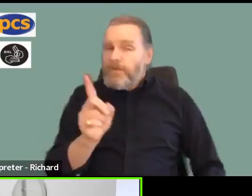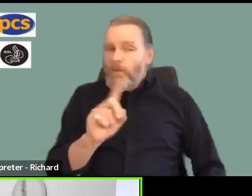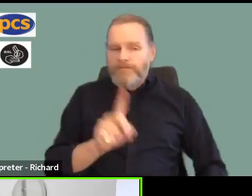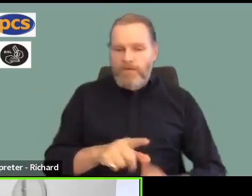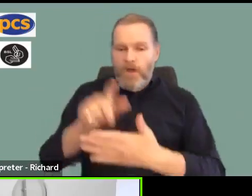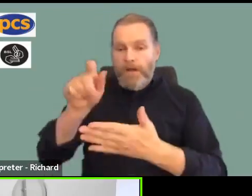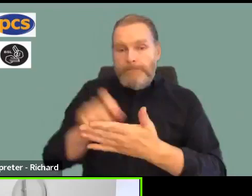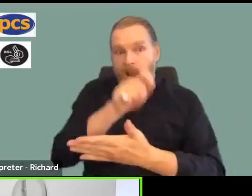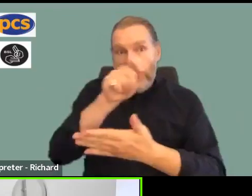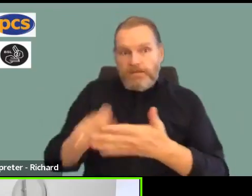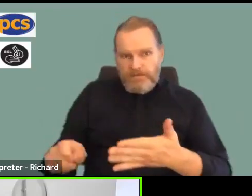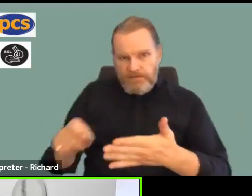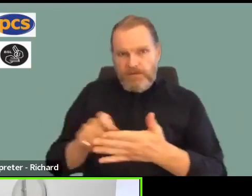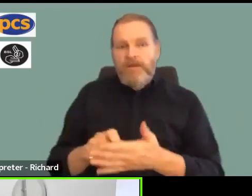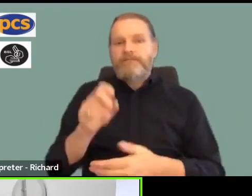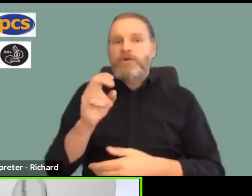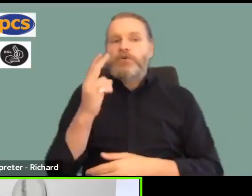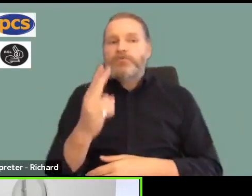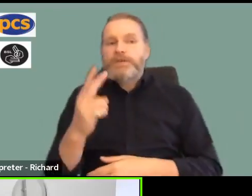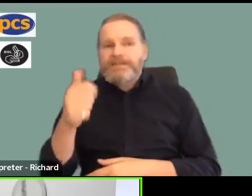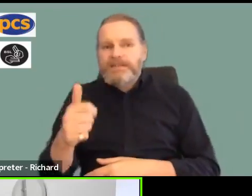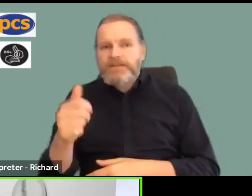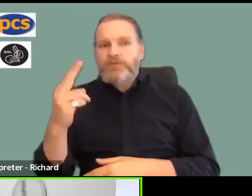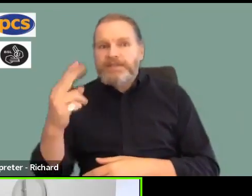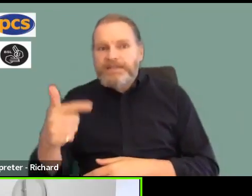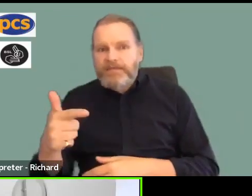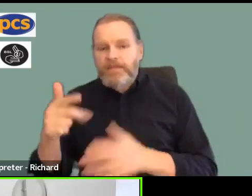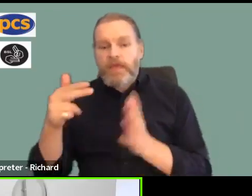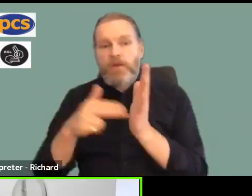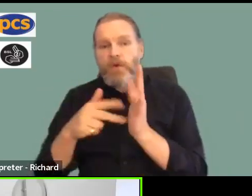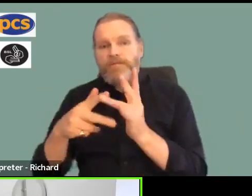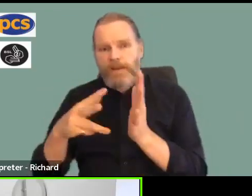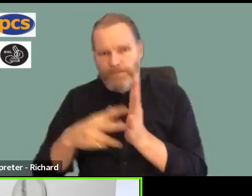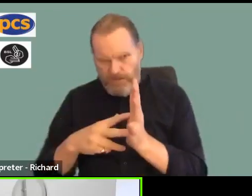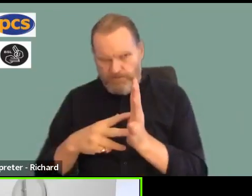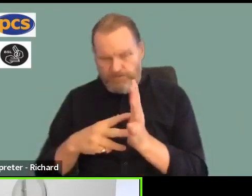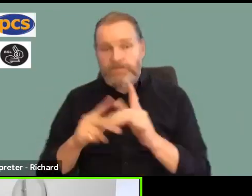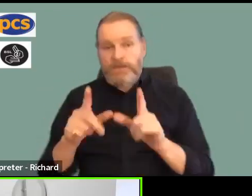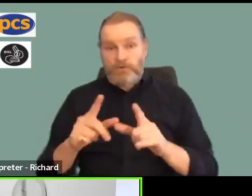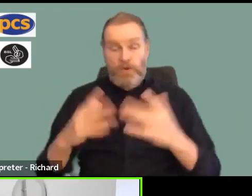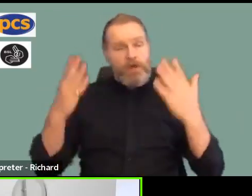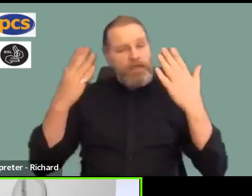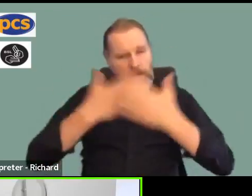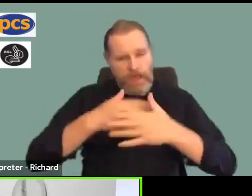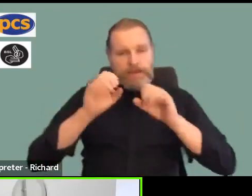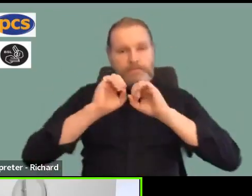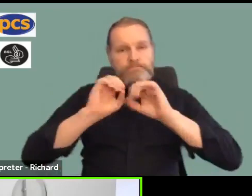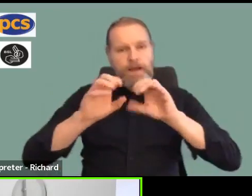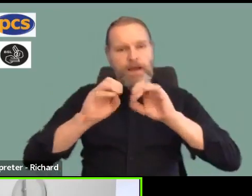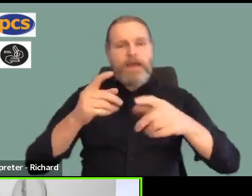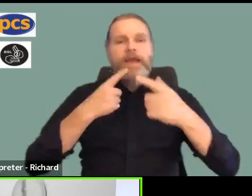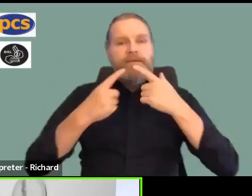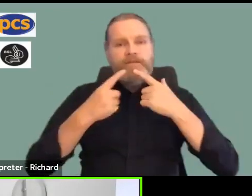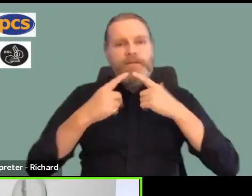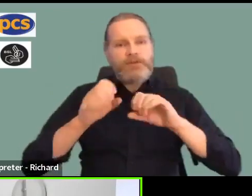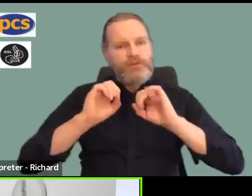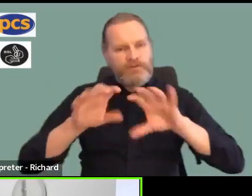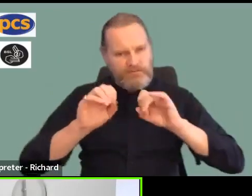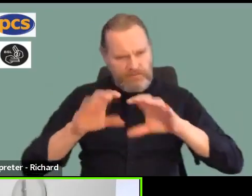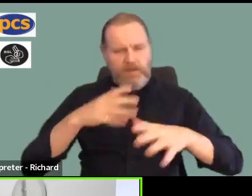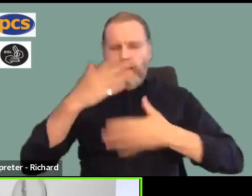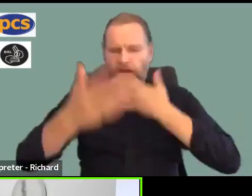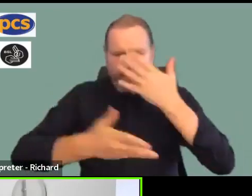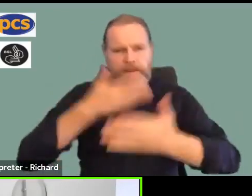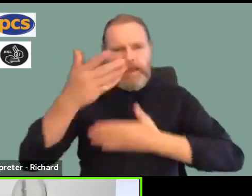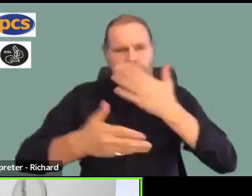the 7th of November. So clearly there's lots and lots of information we want to give you about the rationale behind the decision, how it's come